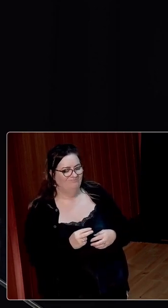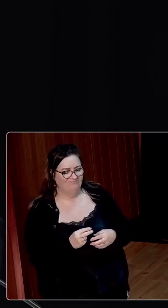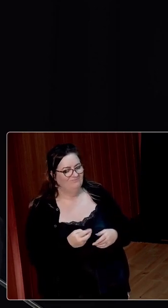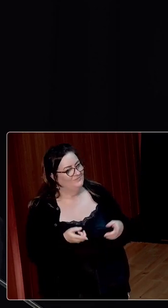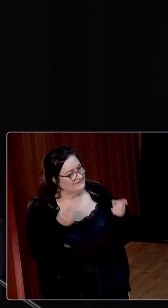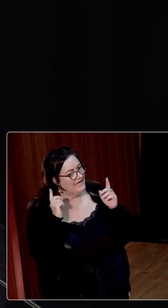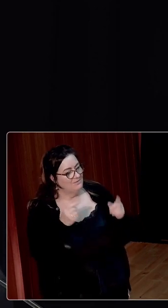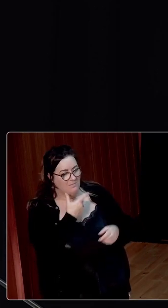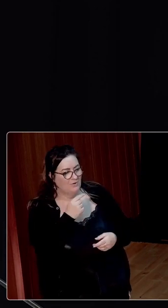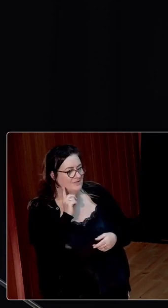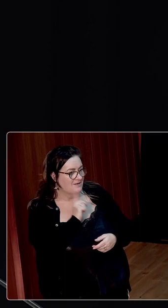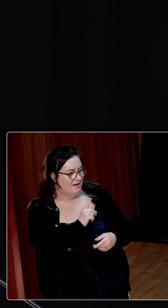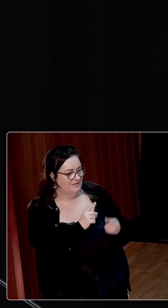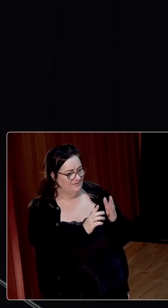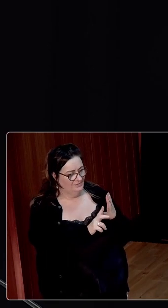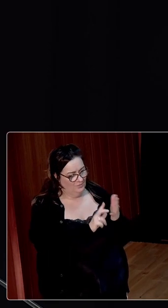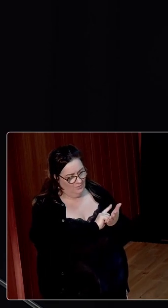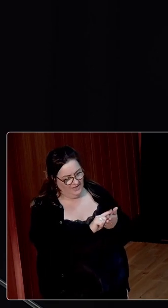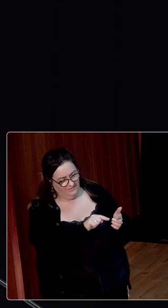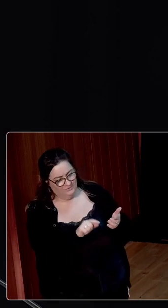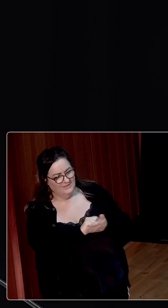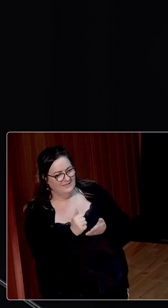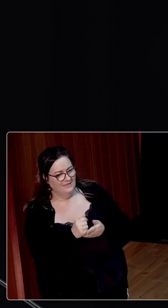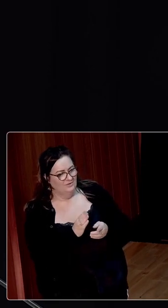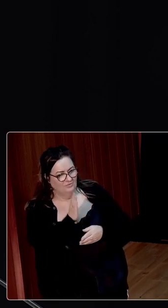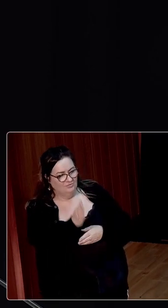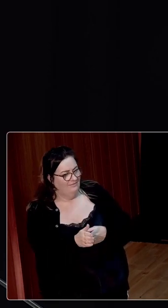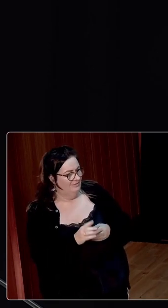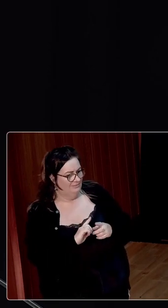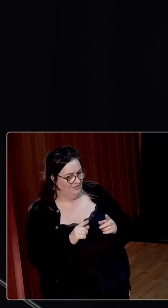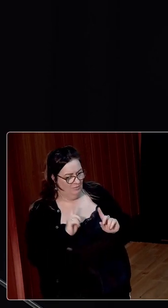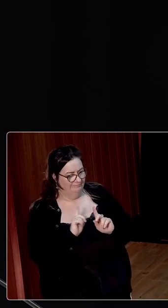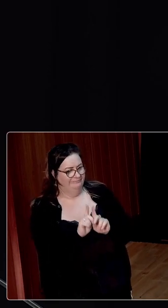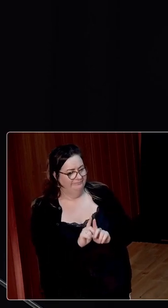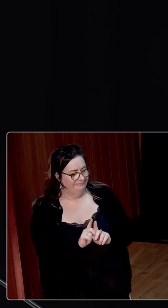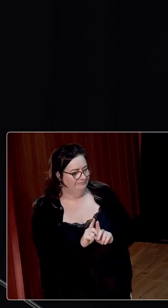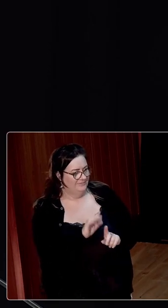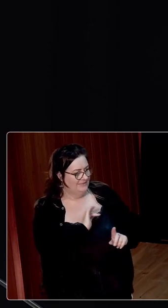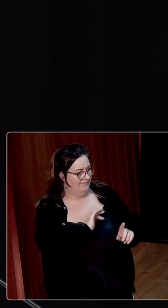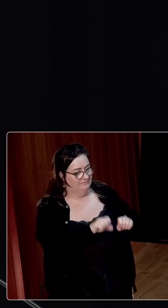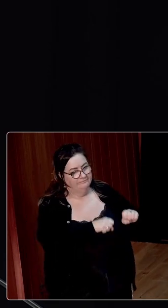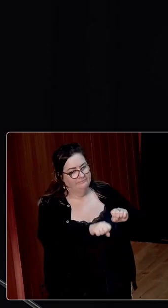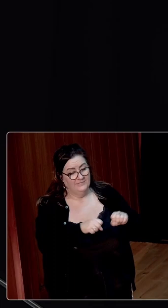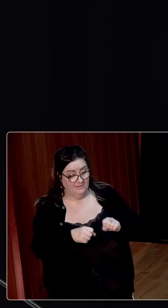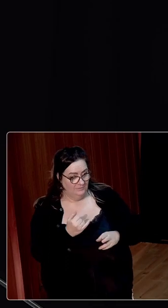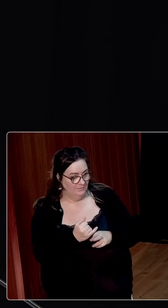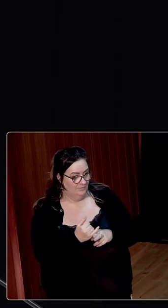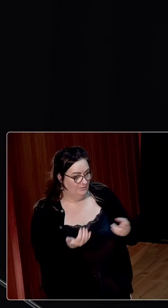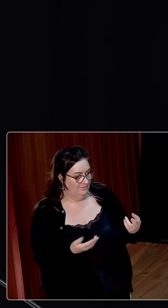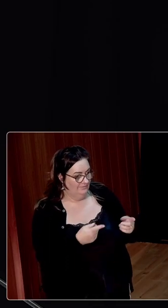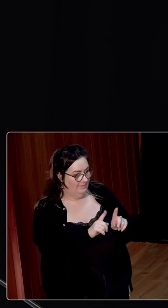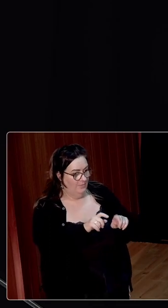in allowing boys and girls between the ages of 12 and 16 to travel unsupervised together on bicycles to school.